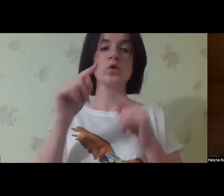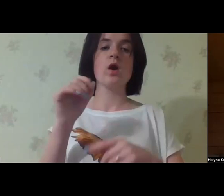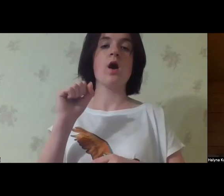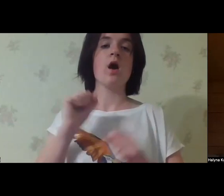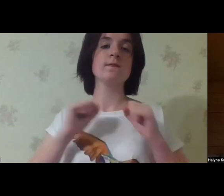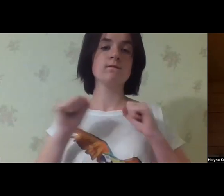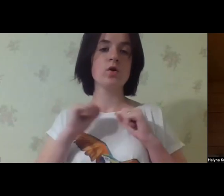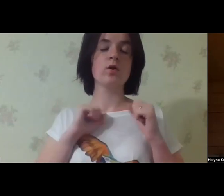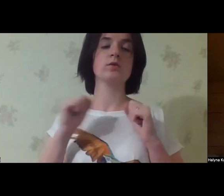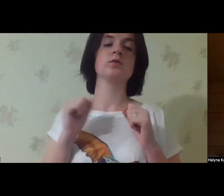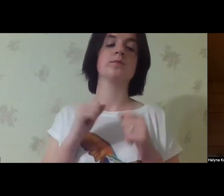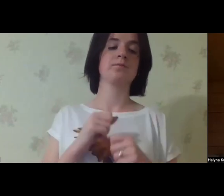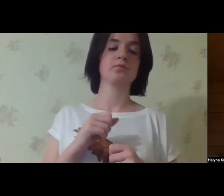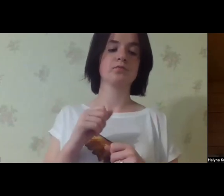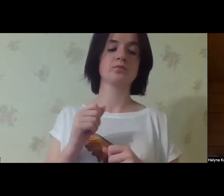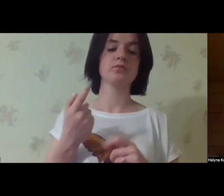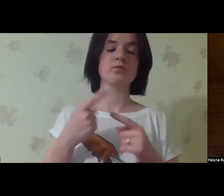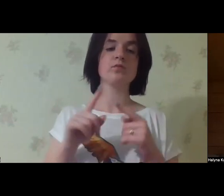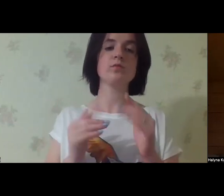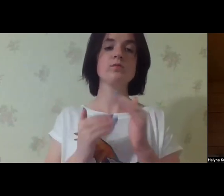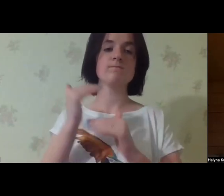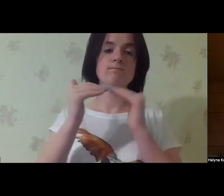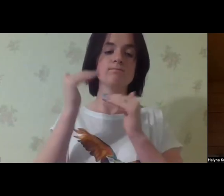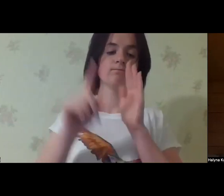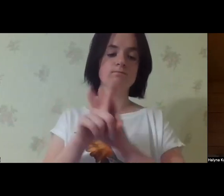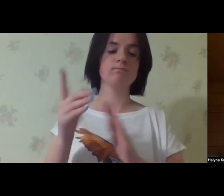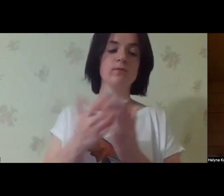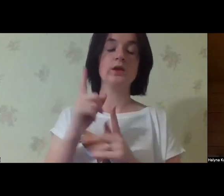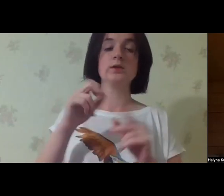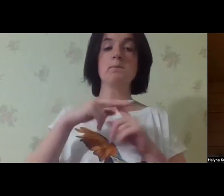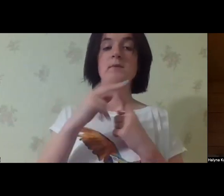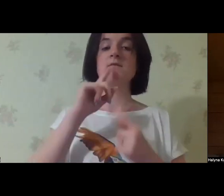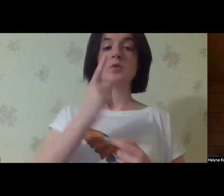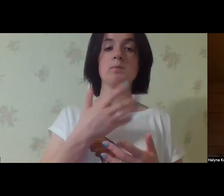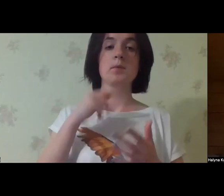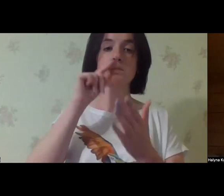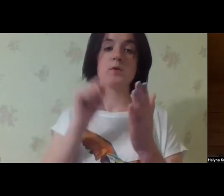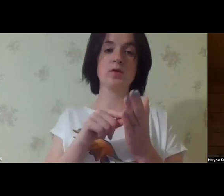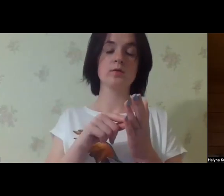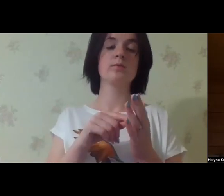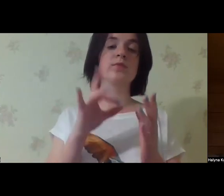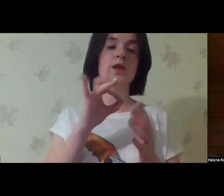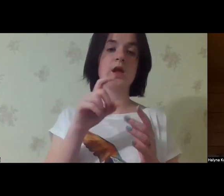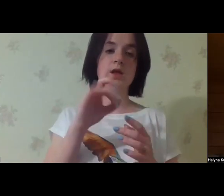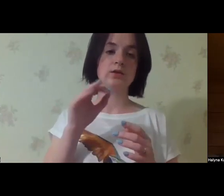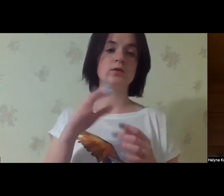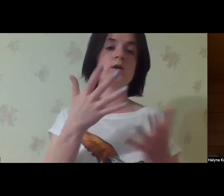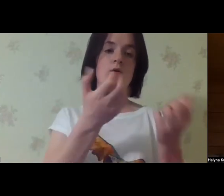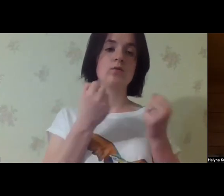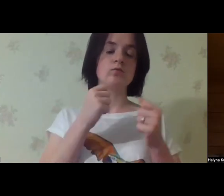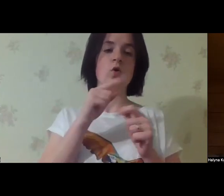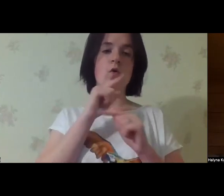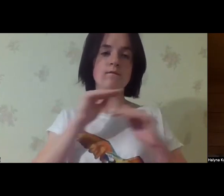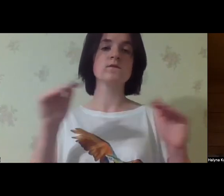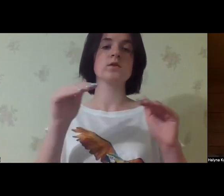so every time I would switch on my internal lawyer, I would try to pressure. So, it took us six months